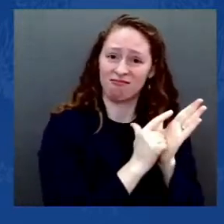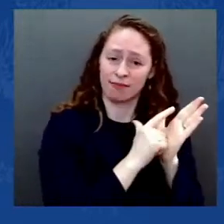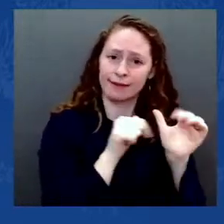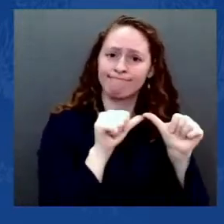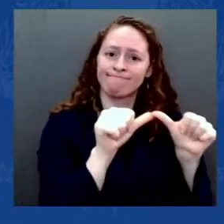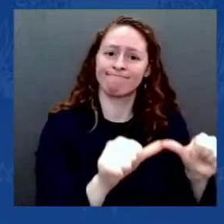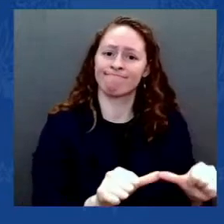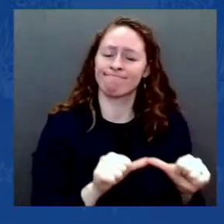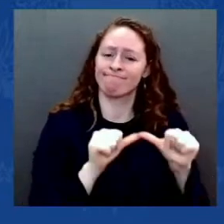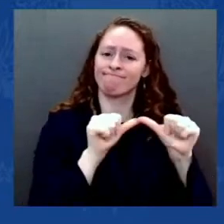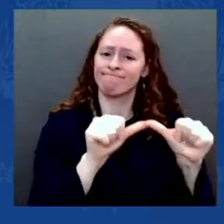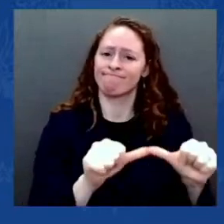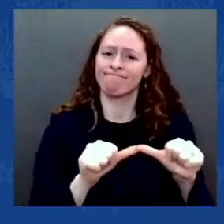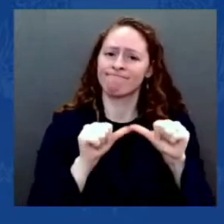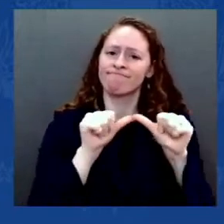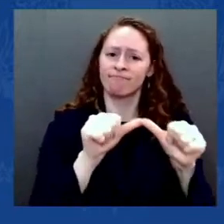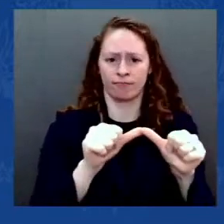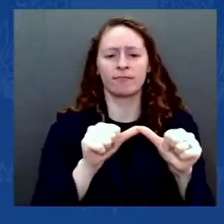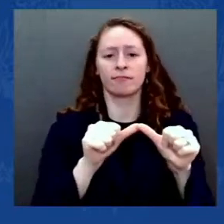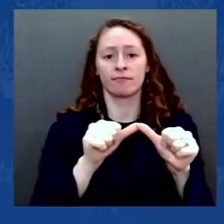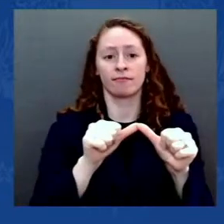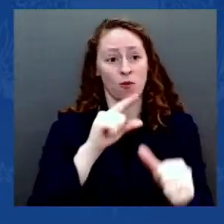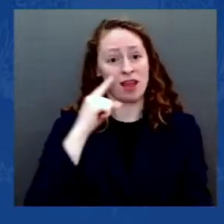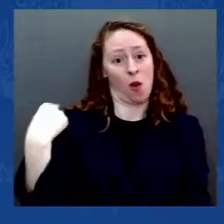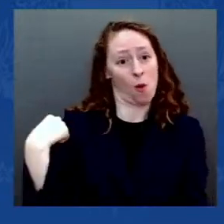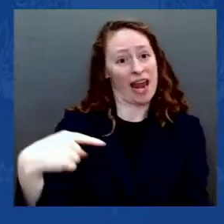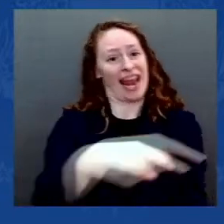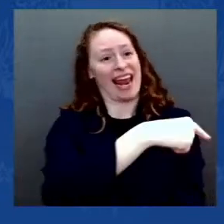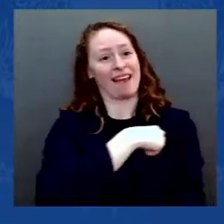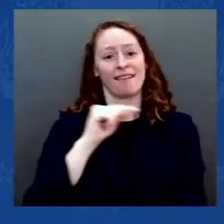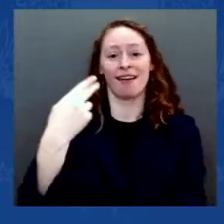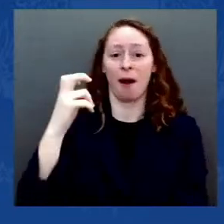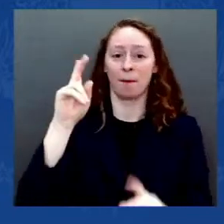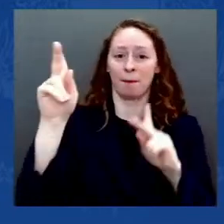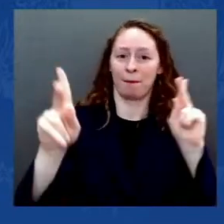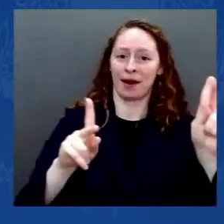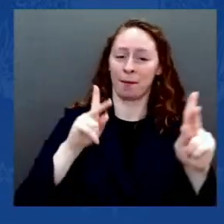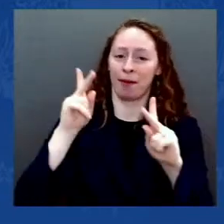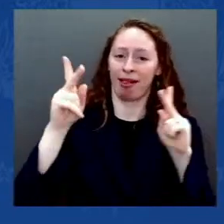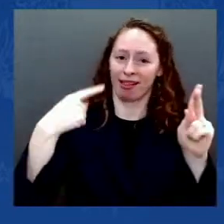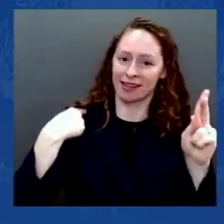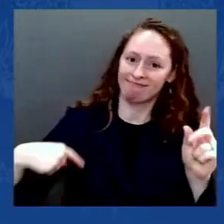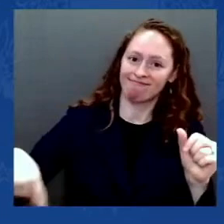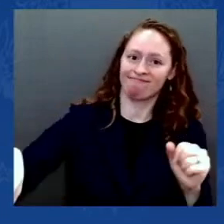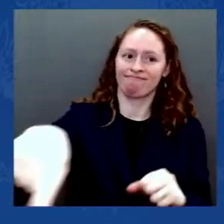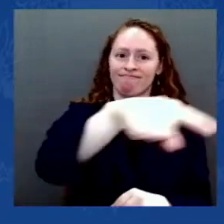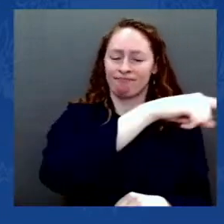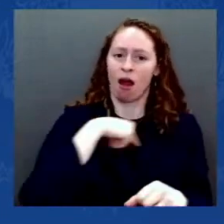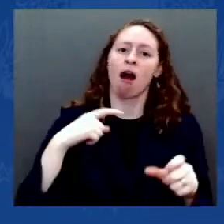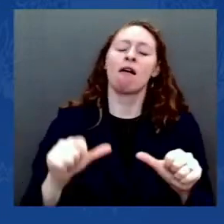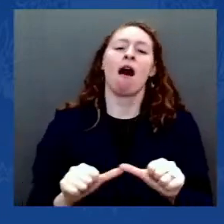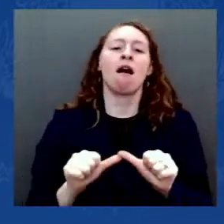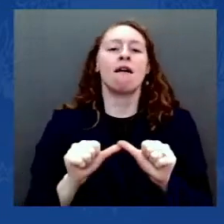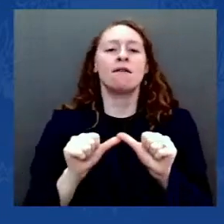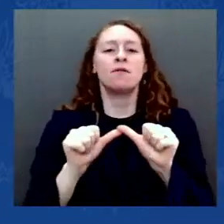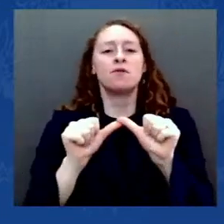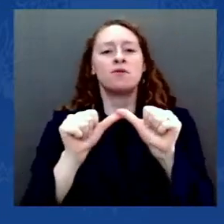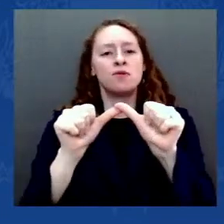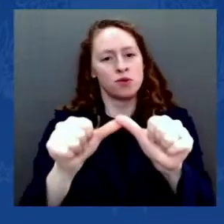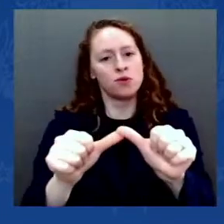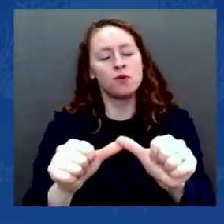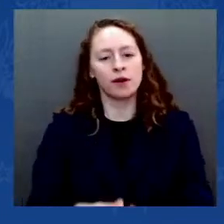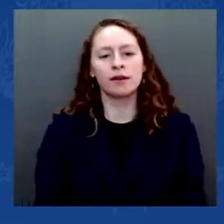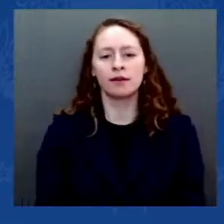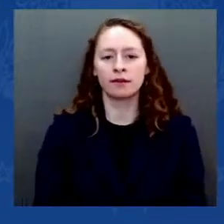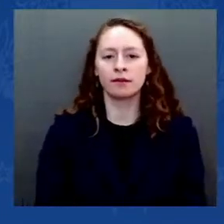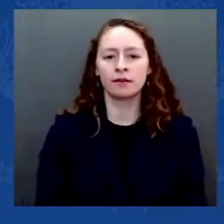the people, prevail. For the first time in our history, a President had not just lost an